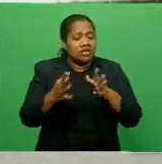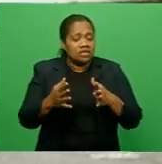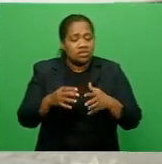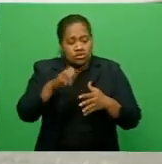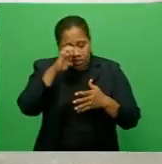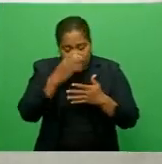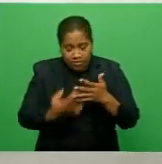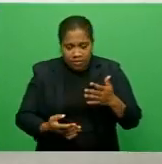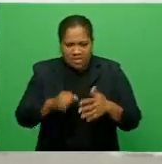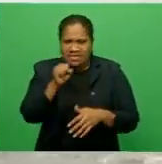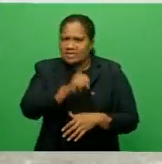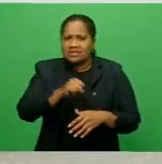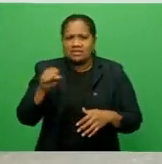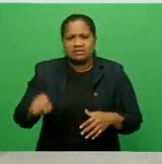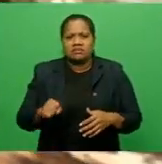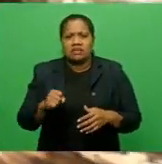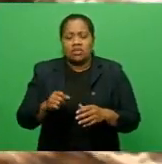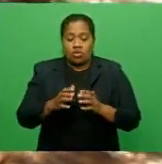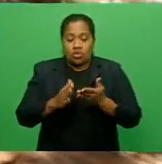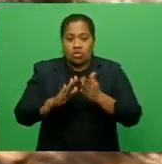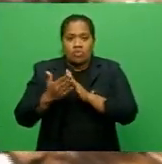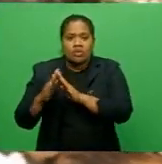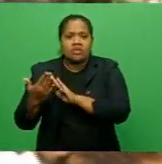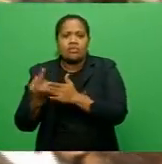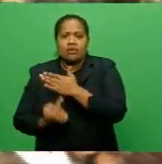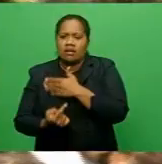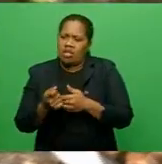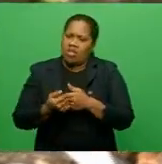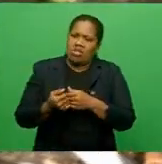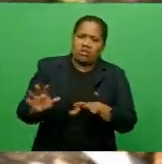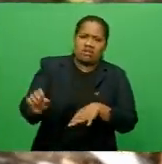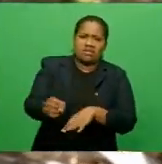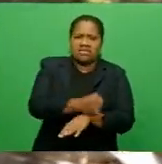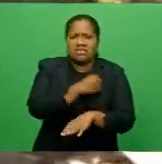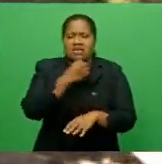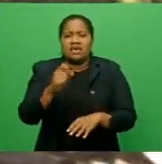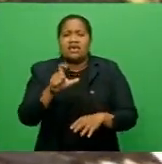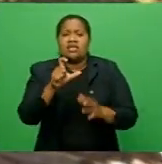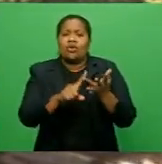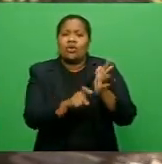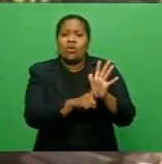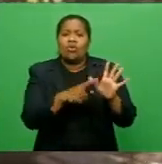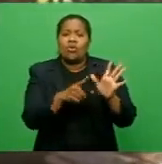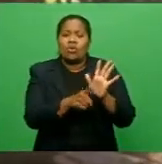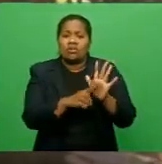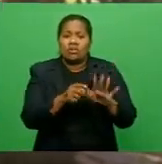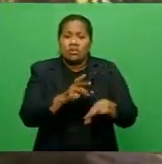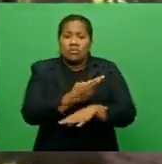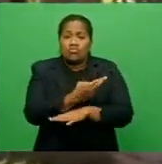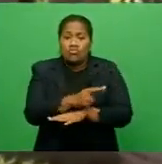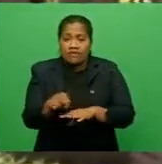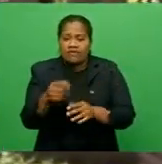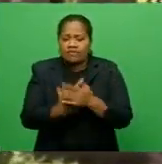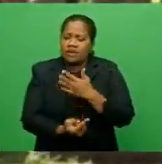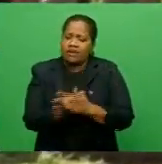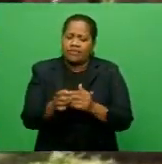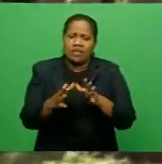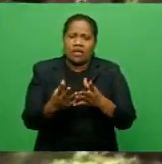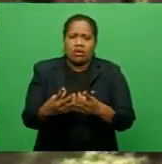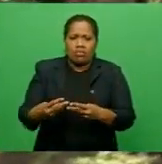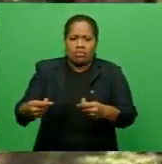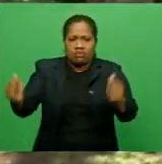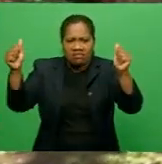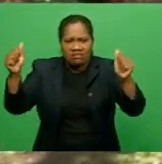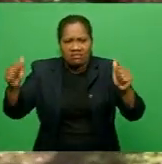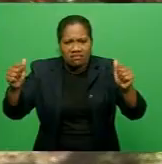cases where communities are lost to the seas and coral reefs facing mass extinction. My friends in Fiji, we